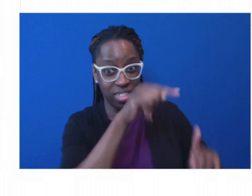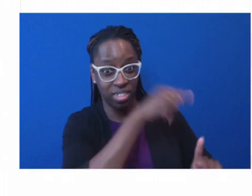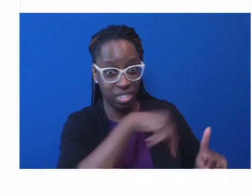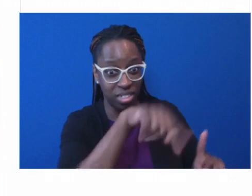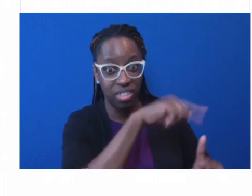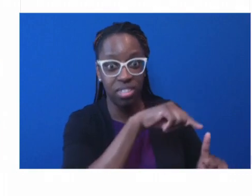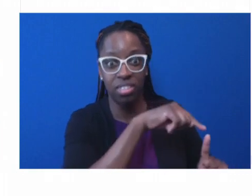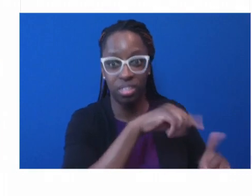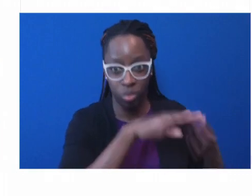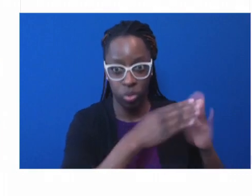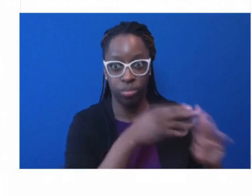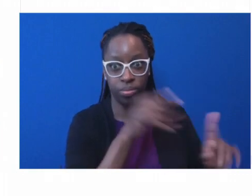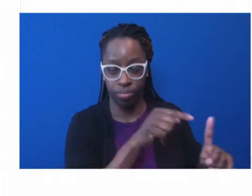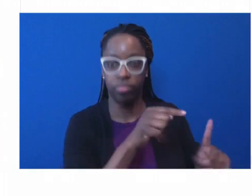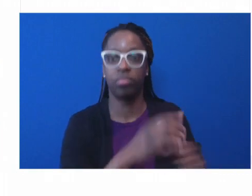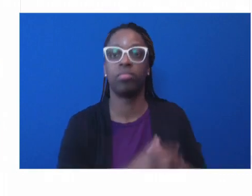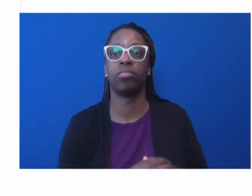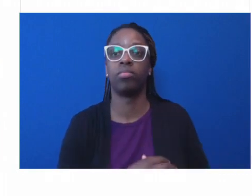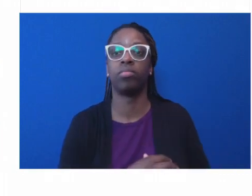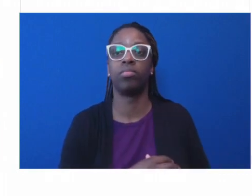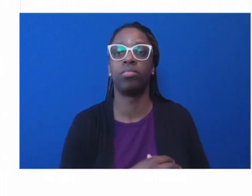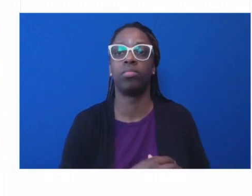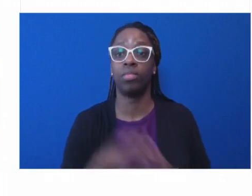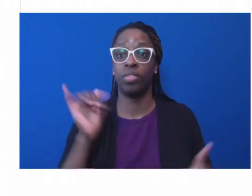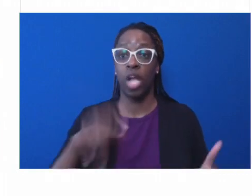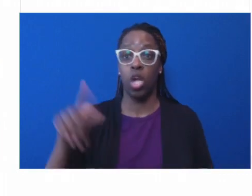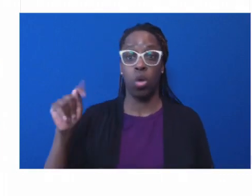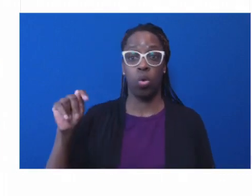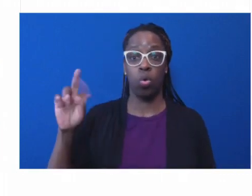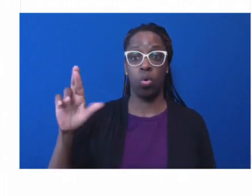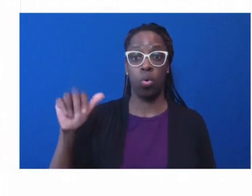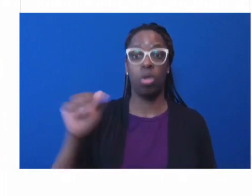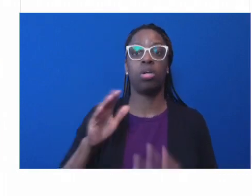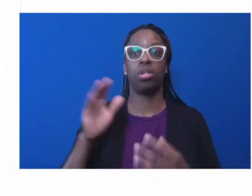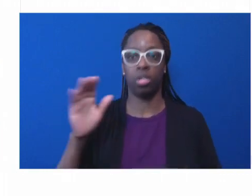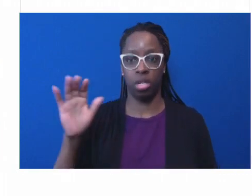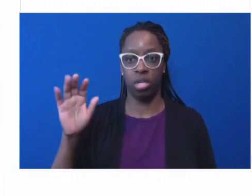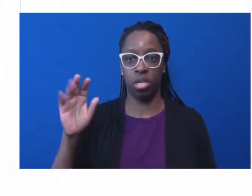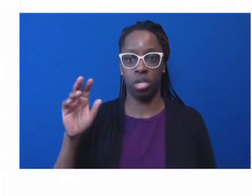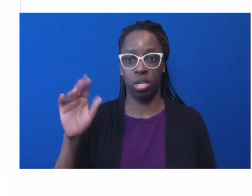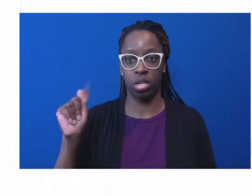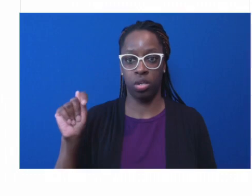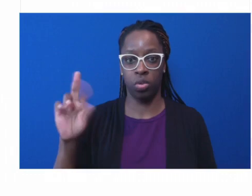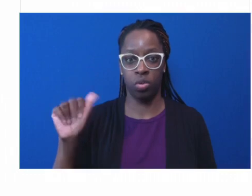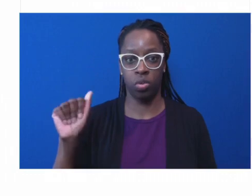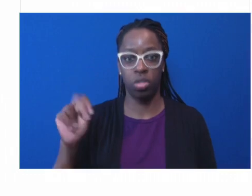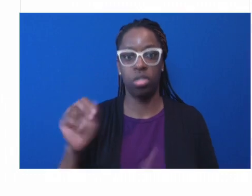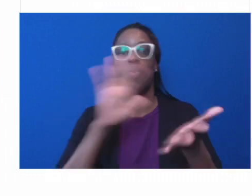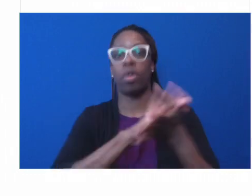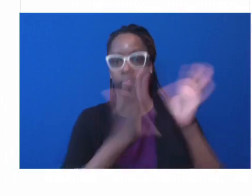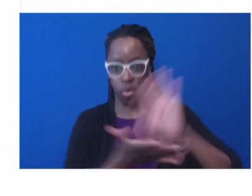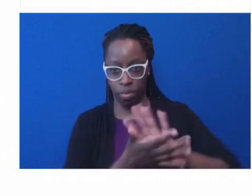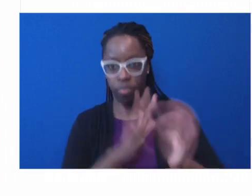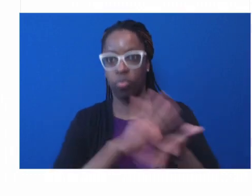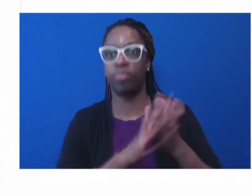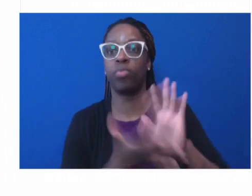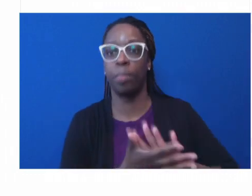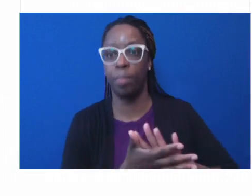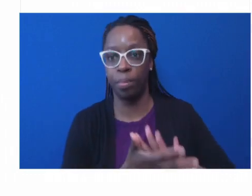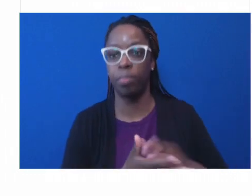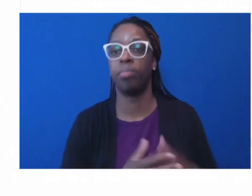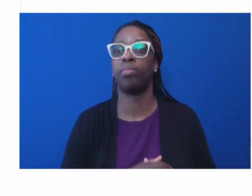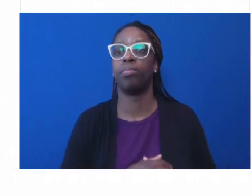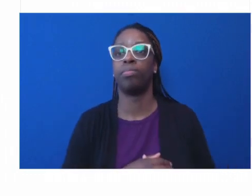is really to say, what is collectively the experience, and what were those gaps? And by the way, equity and